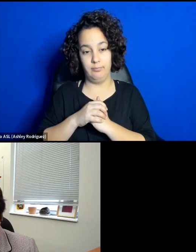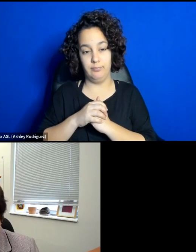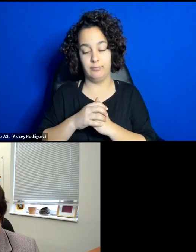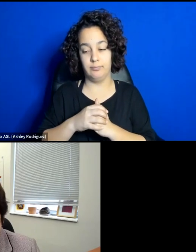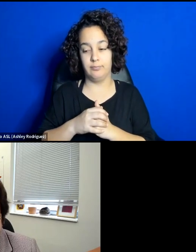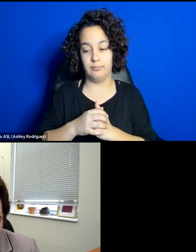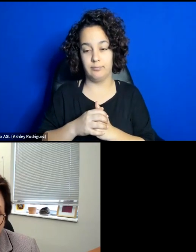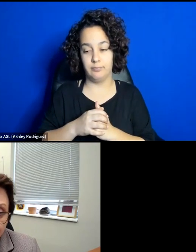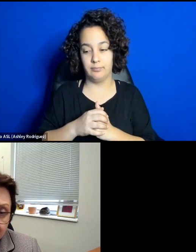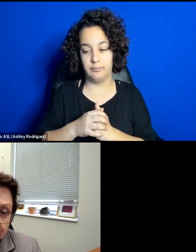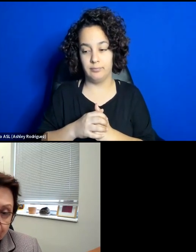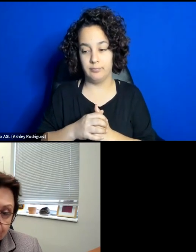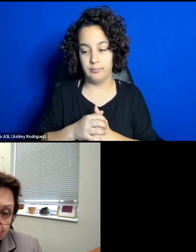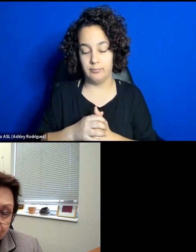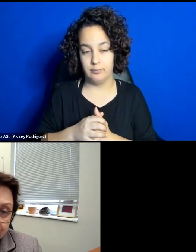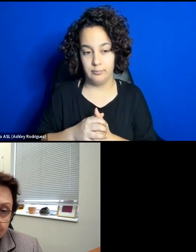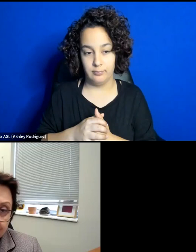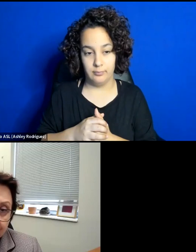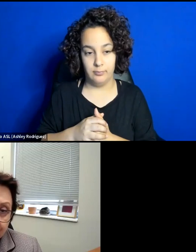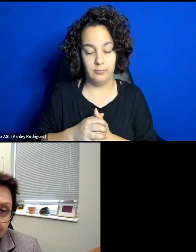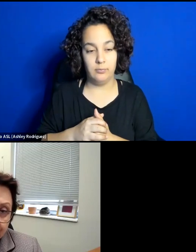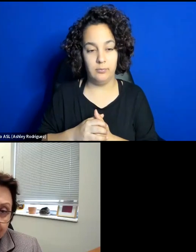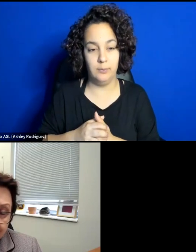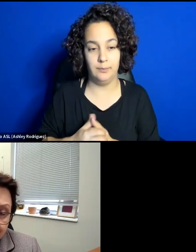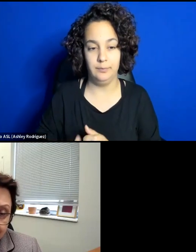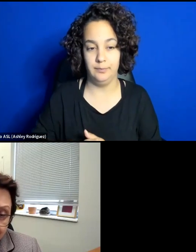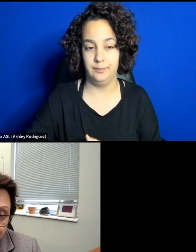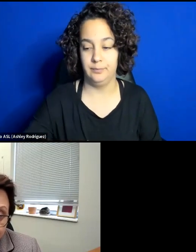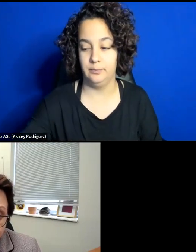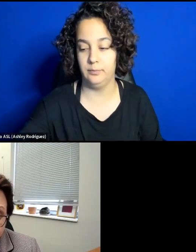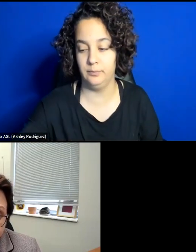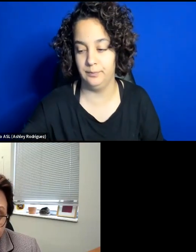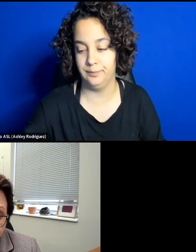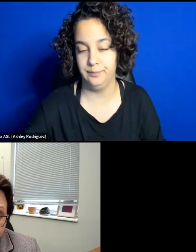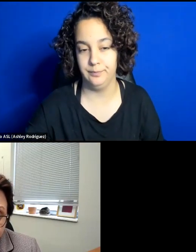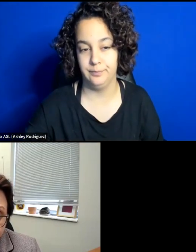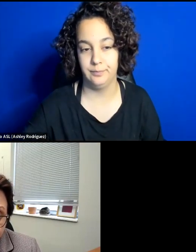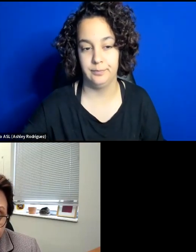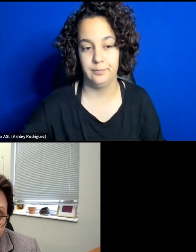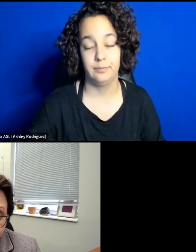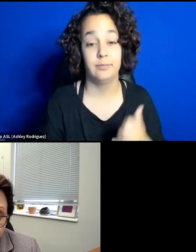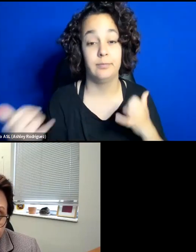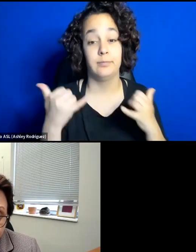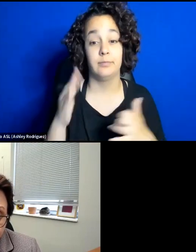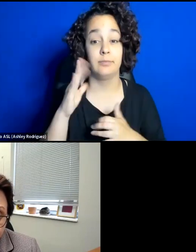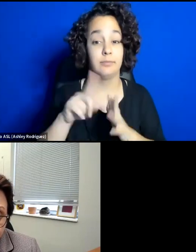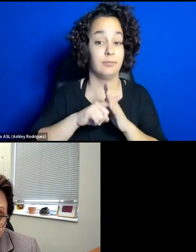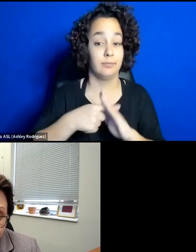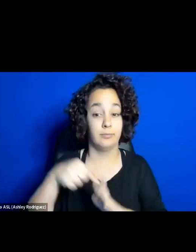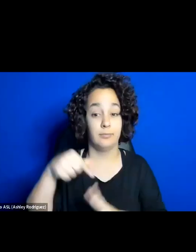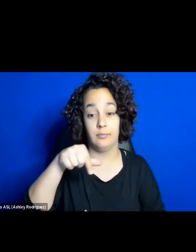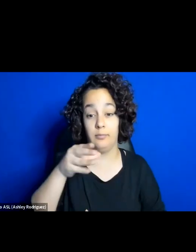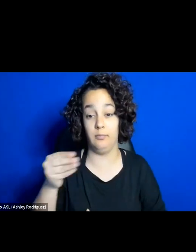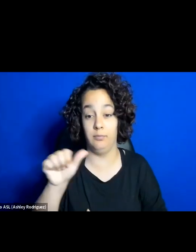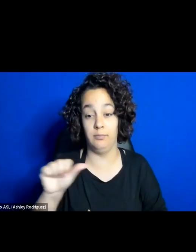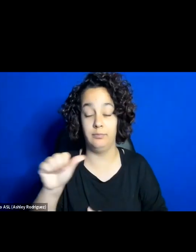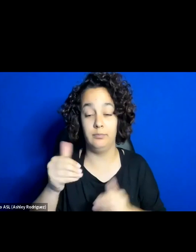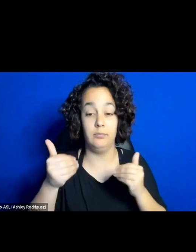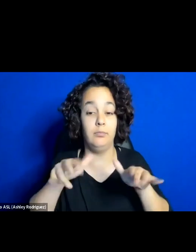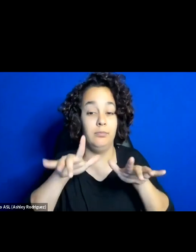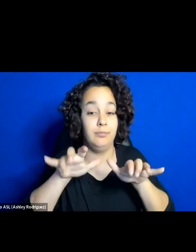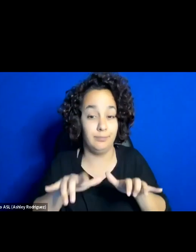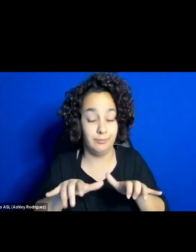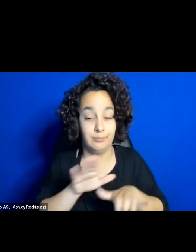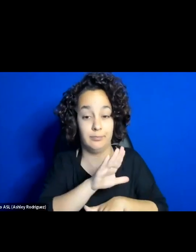amp a and I invite the attendees to please write your question in the chat